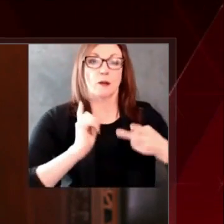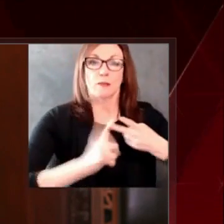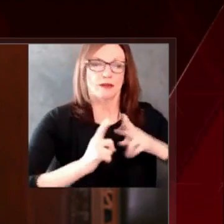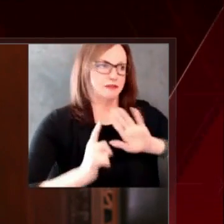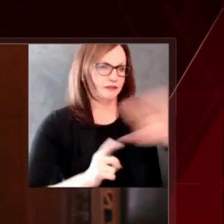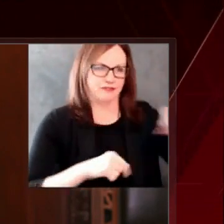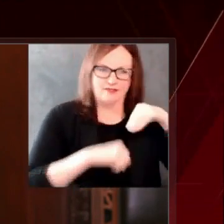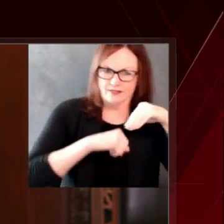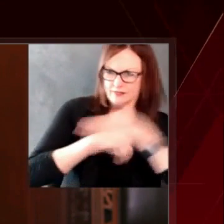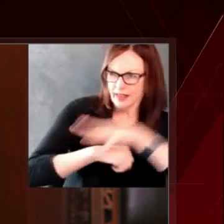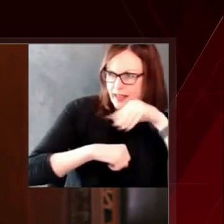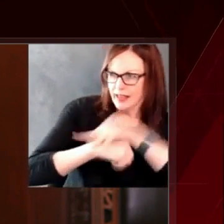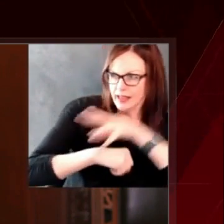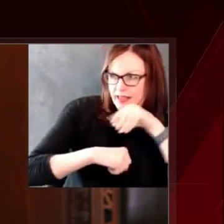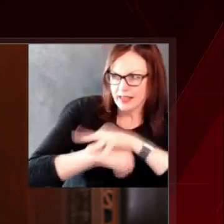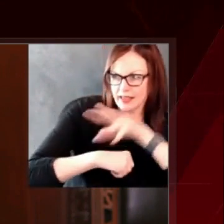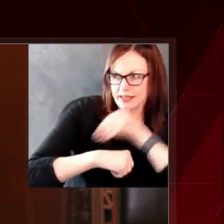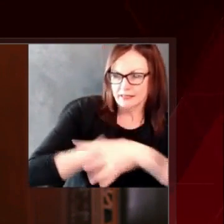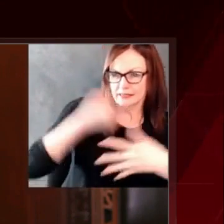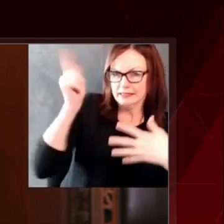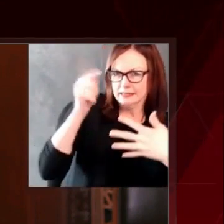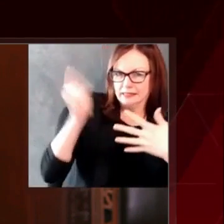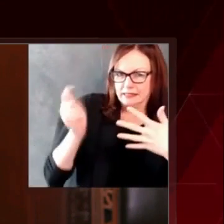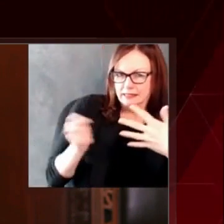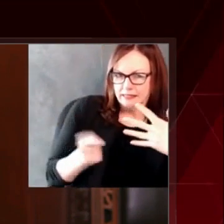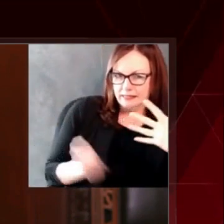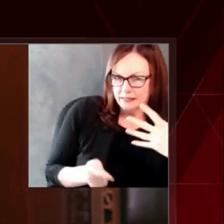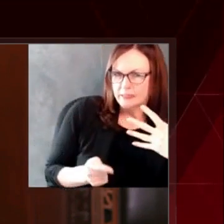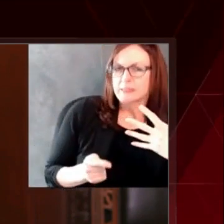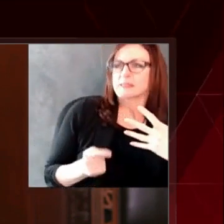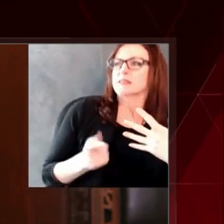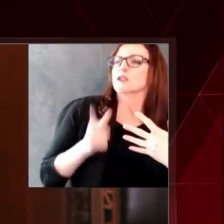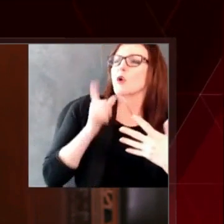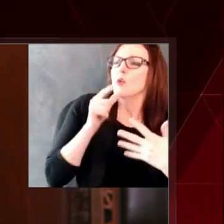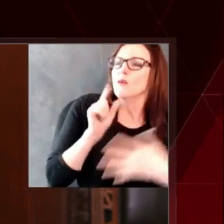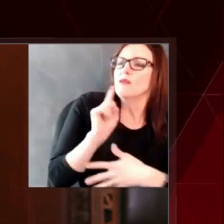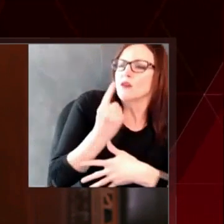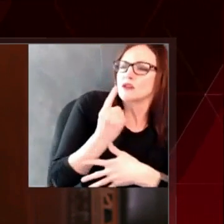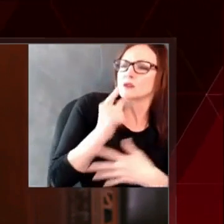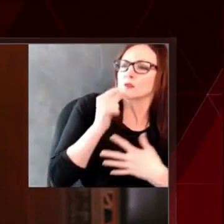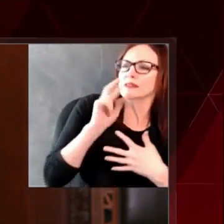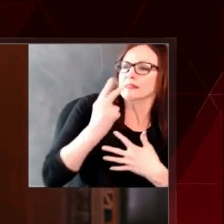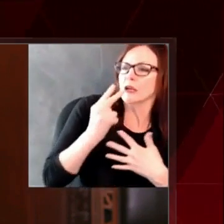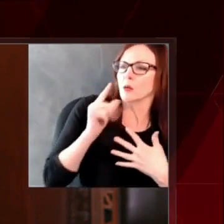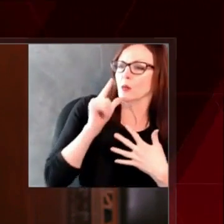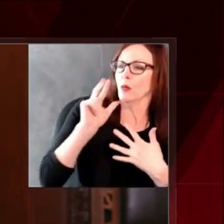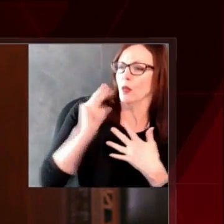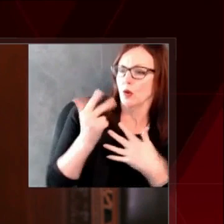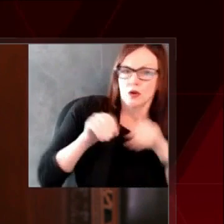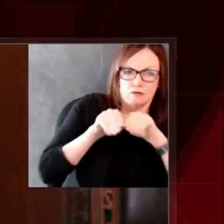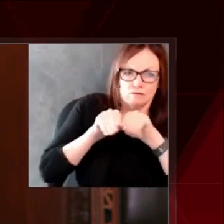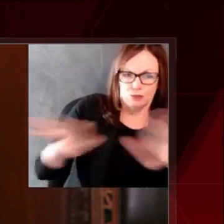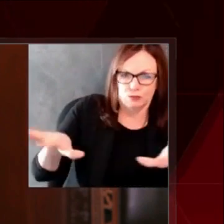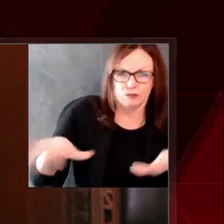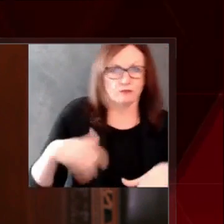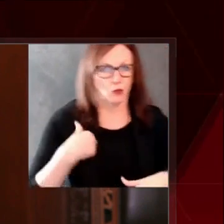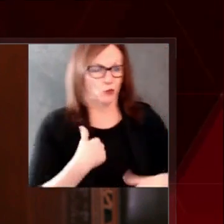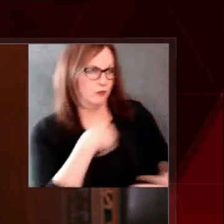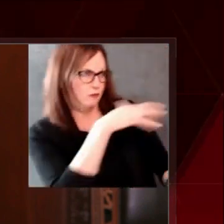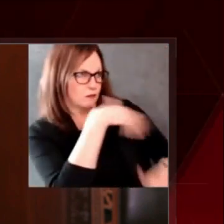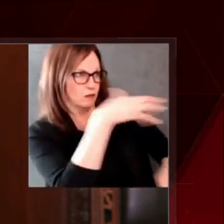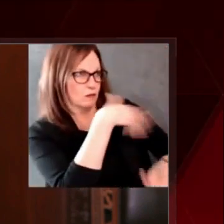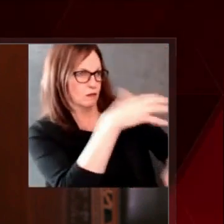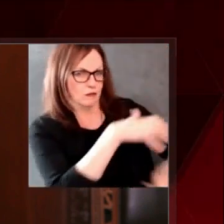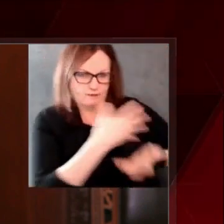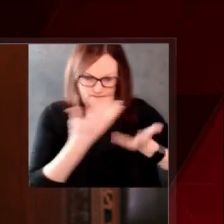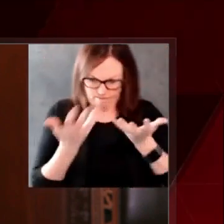health care workers who are on the front lines. Those who live and work in our long-term care facilities, and of course the health care